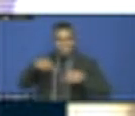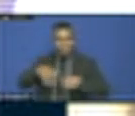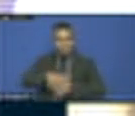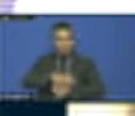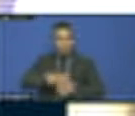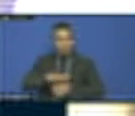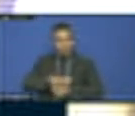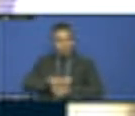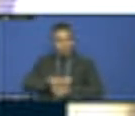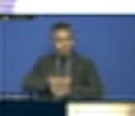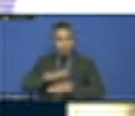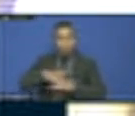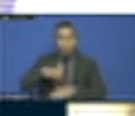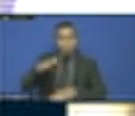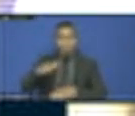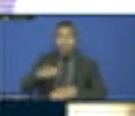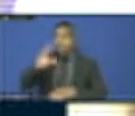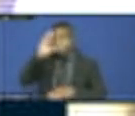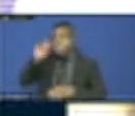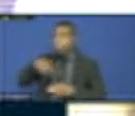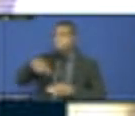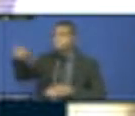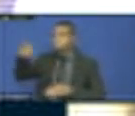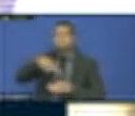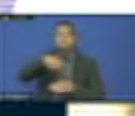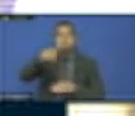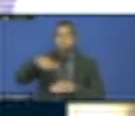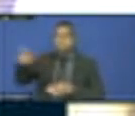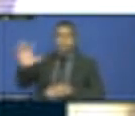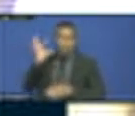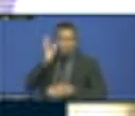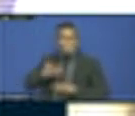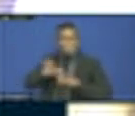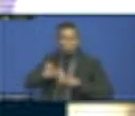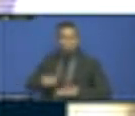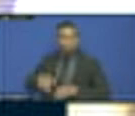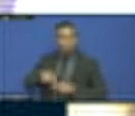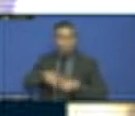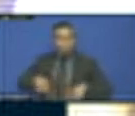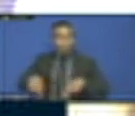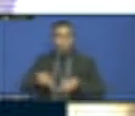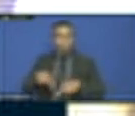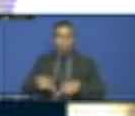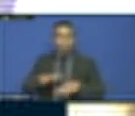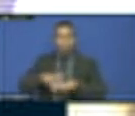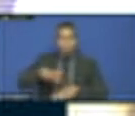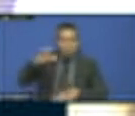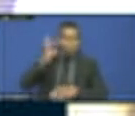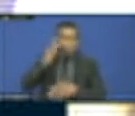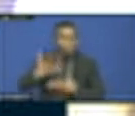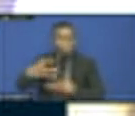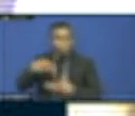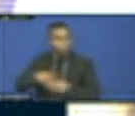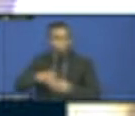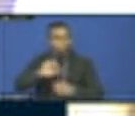wards directly against men, but at the same time reserve some seats so that we can achieve